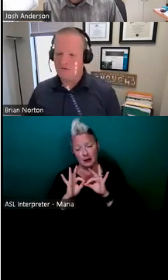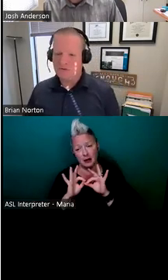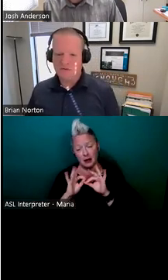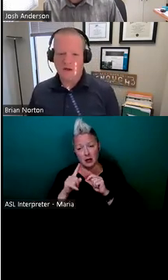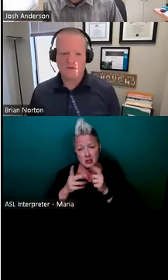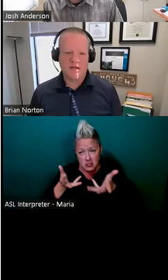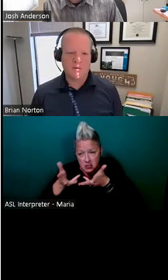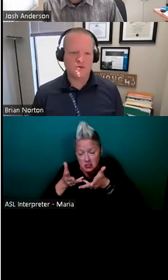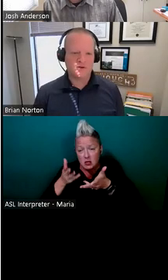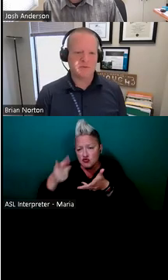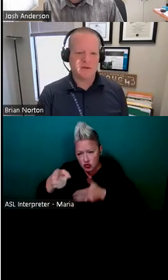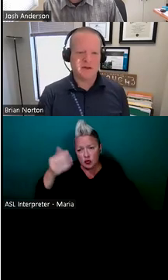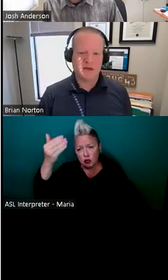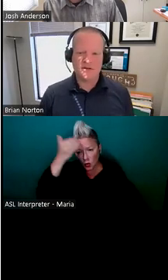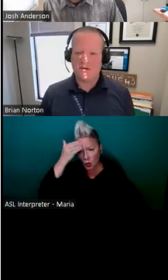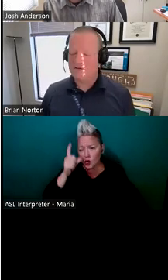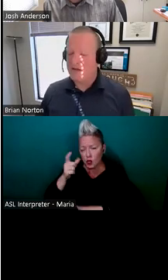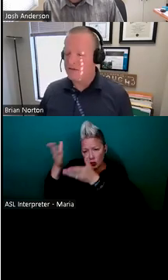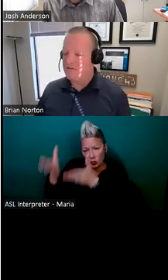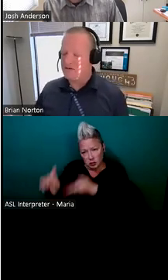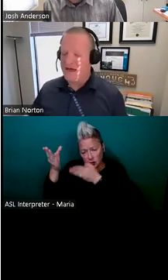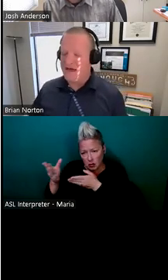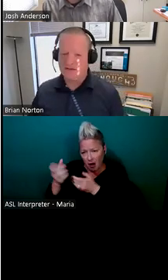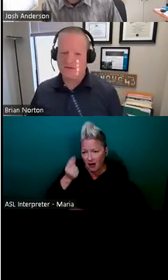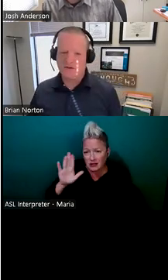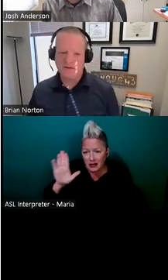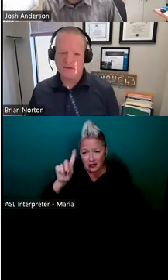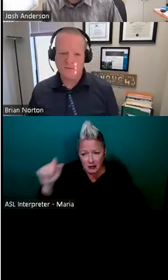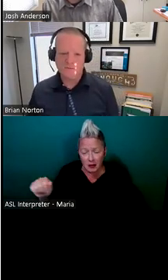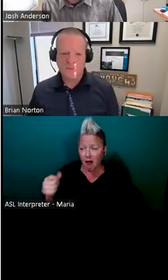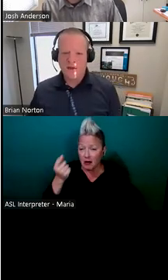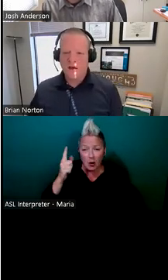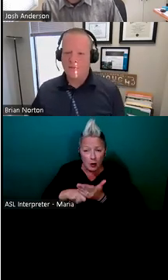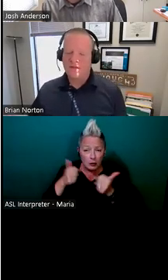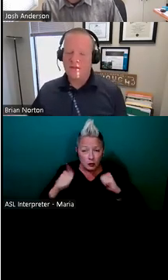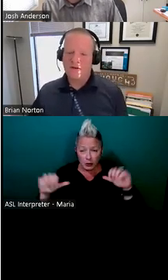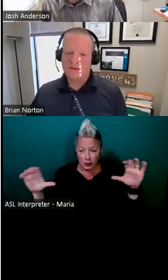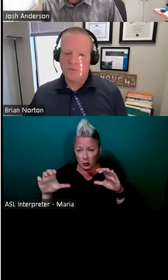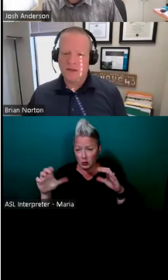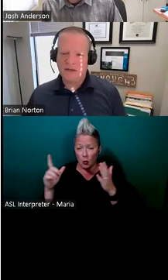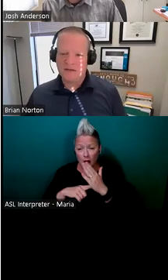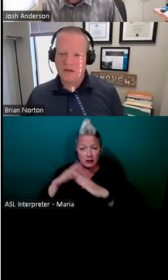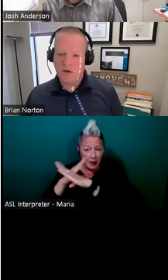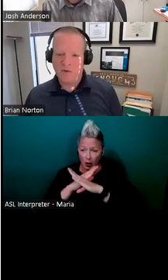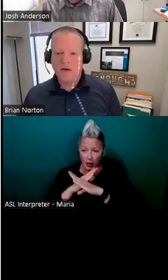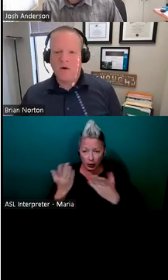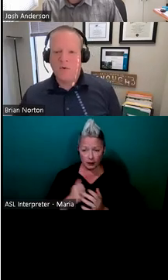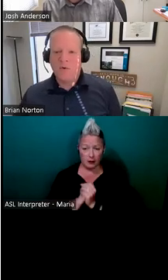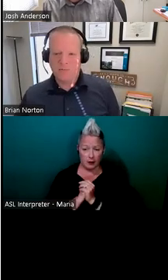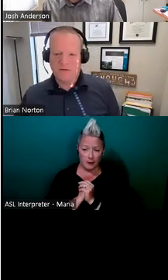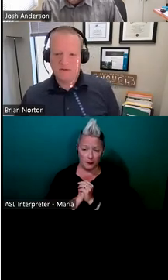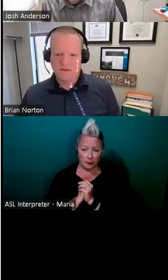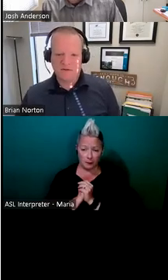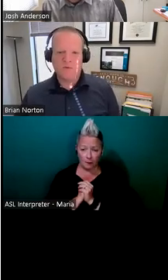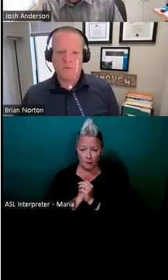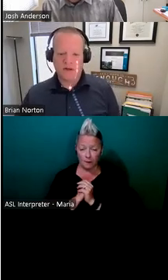individual, understand what their disability is, understand the different tasks that they're trying to do. Um, but then also really get to know what